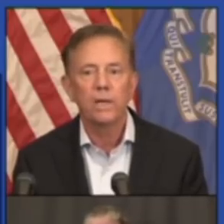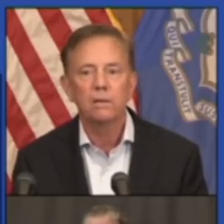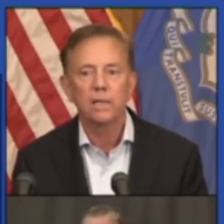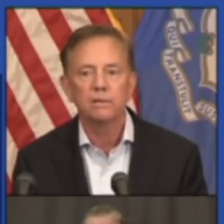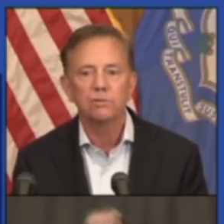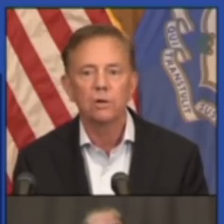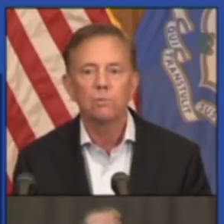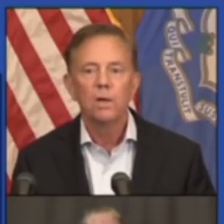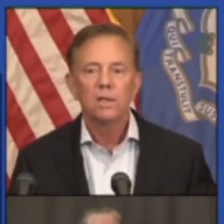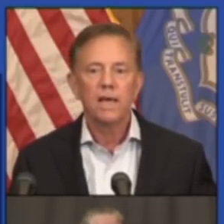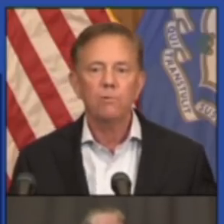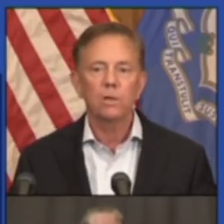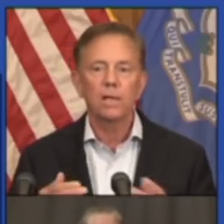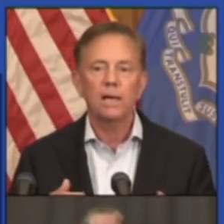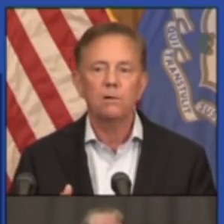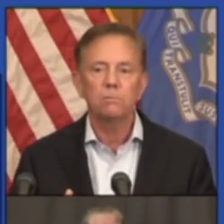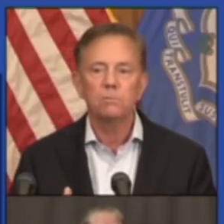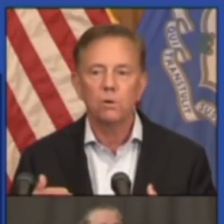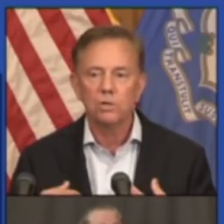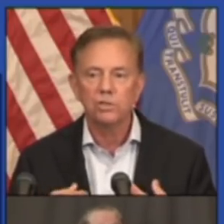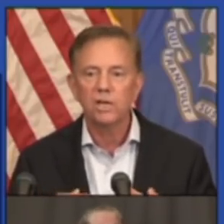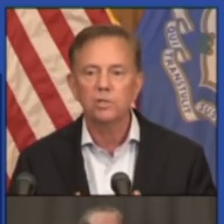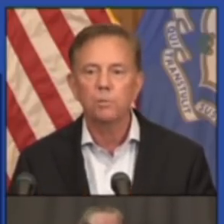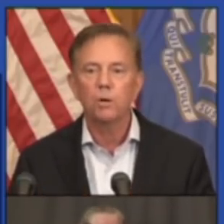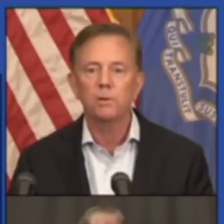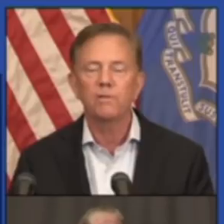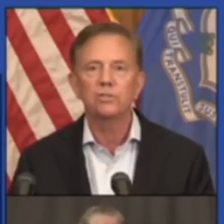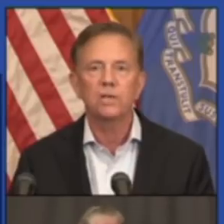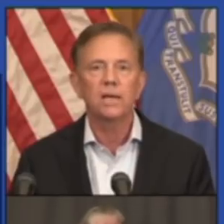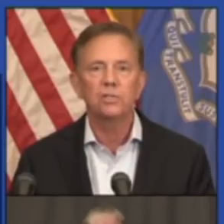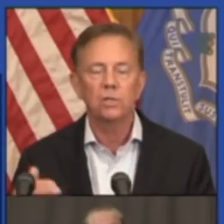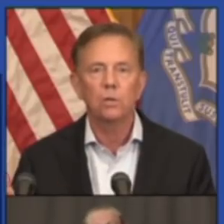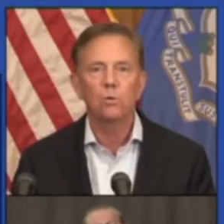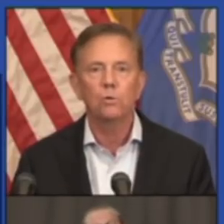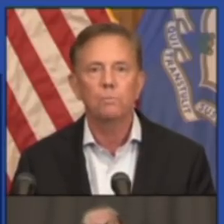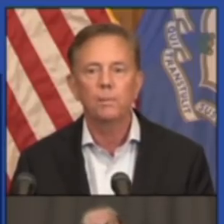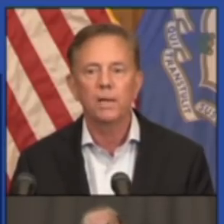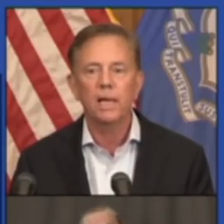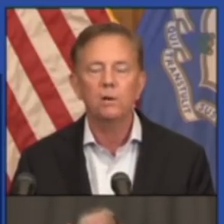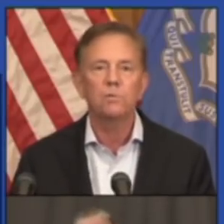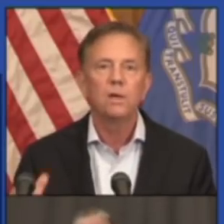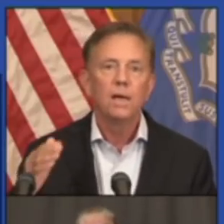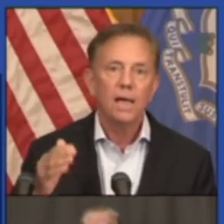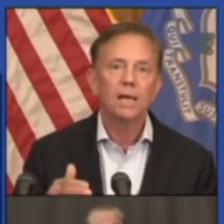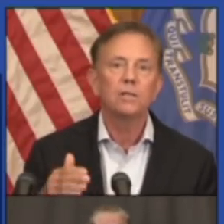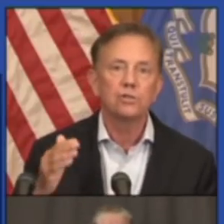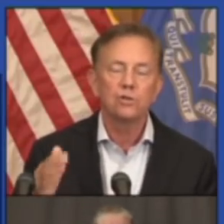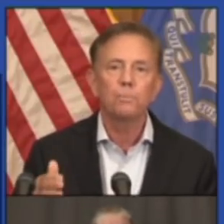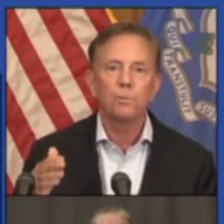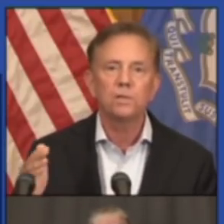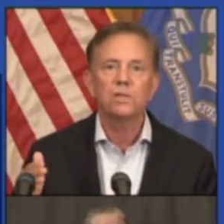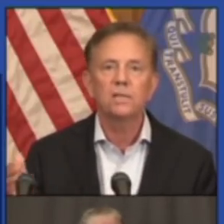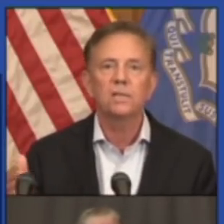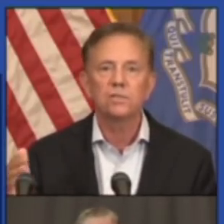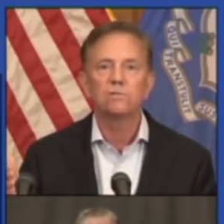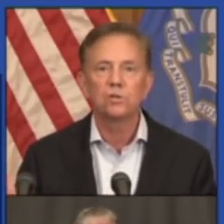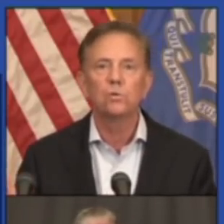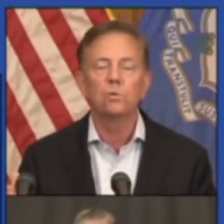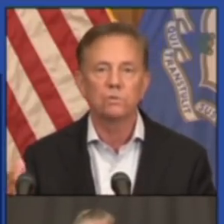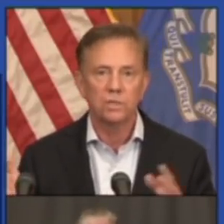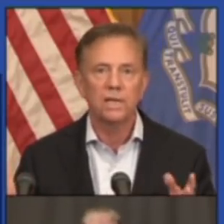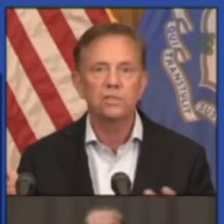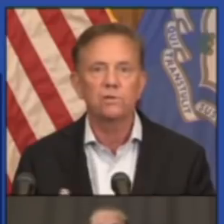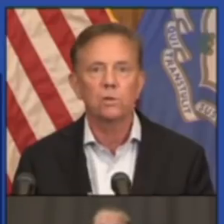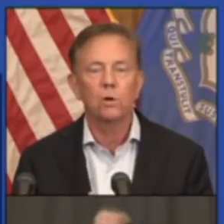weekly. So that will allow our State Department of Education, local public health, and the superintendents of